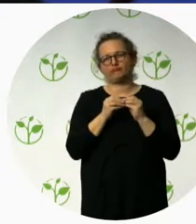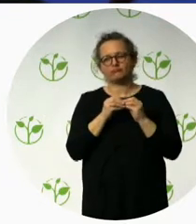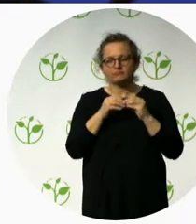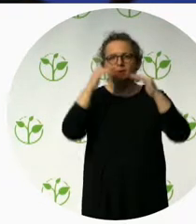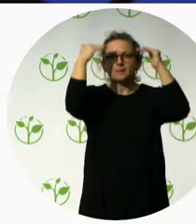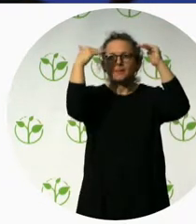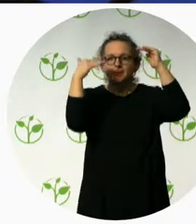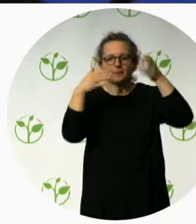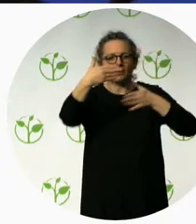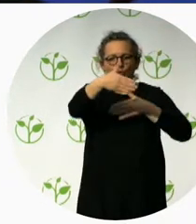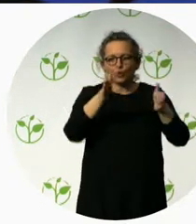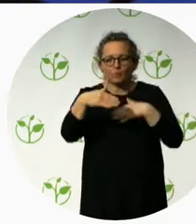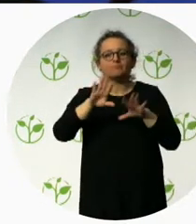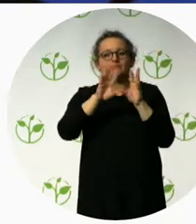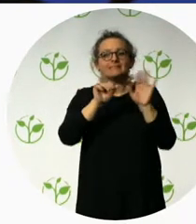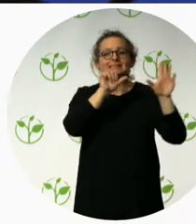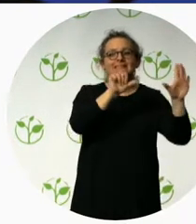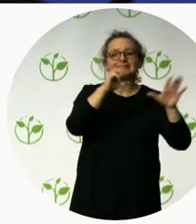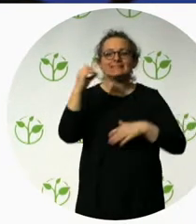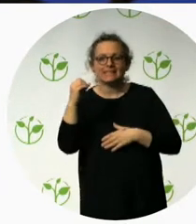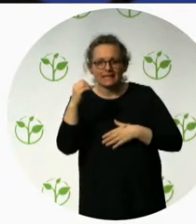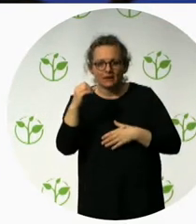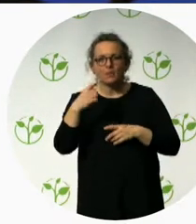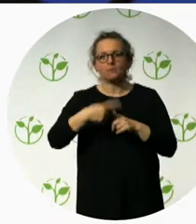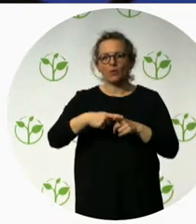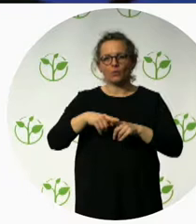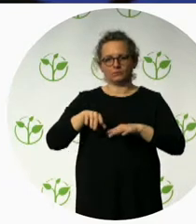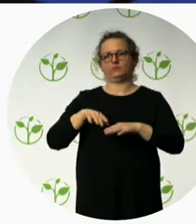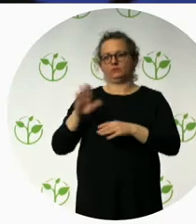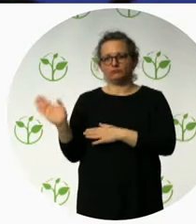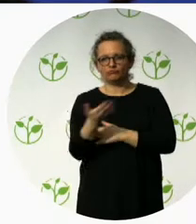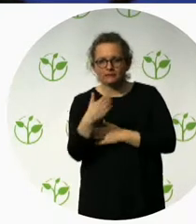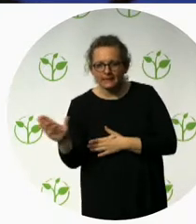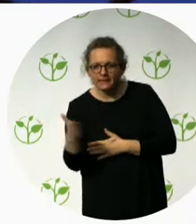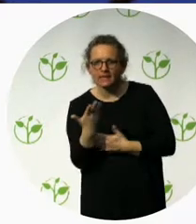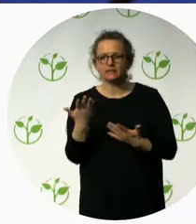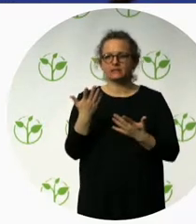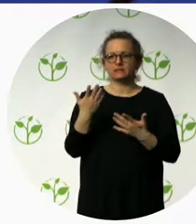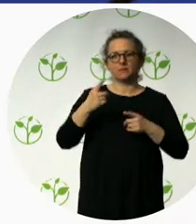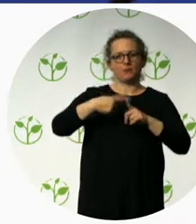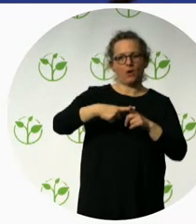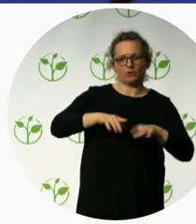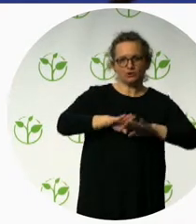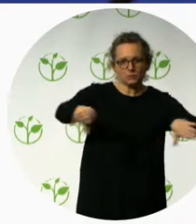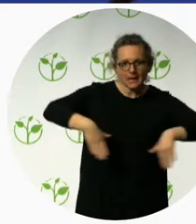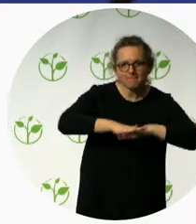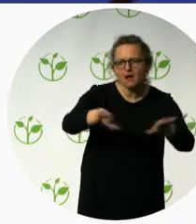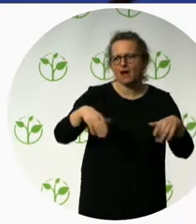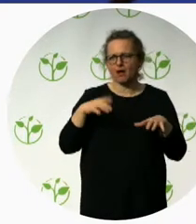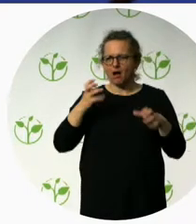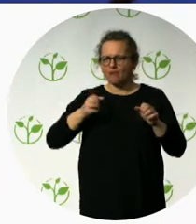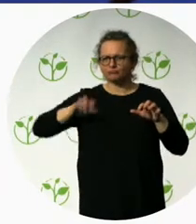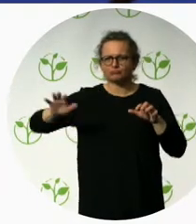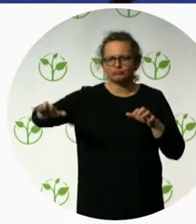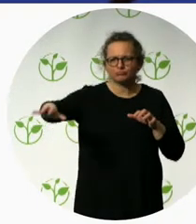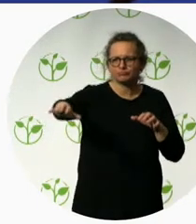actually, there is also a tennis field, there is a bar, there is a small room for events.